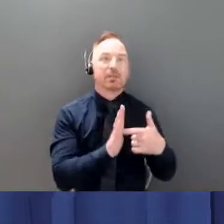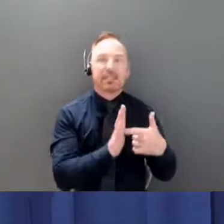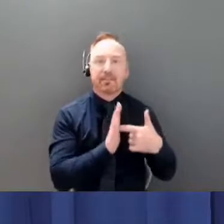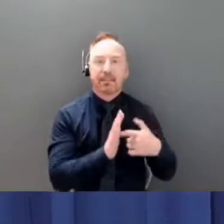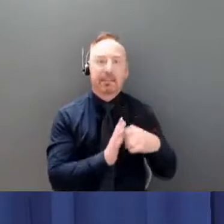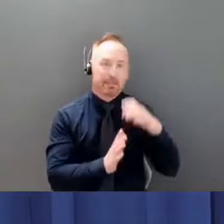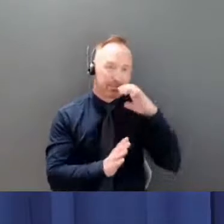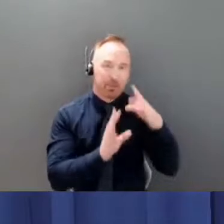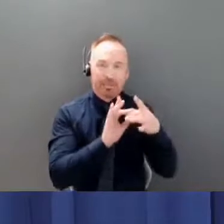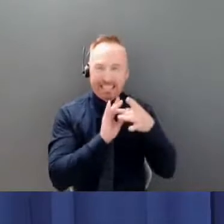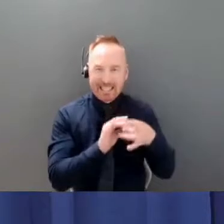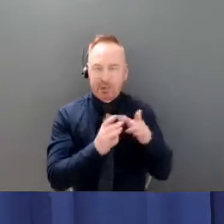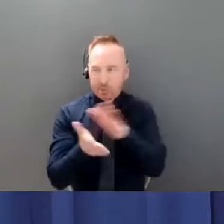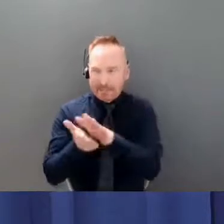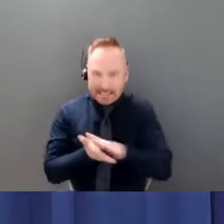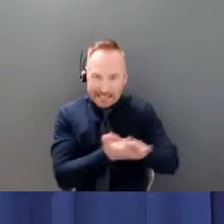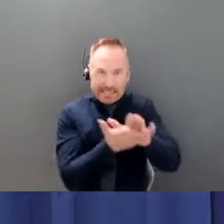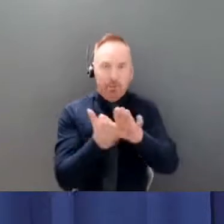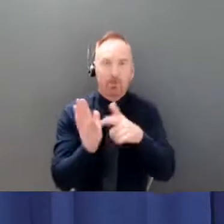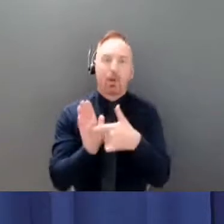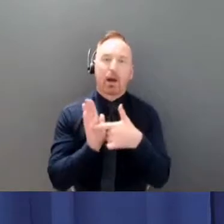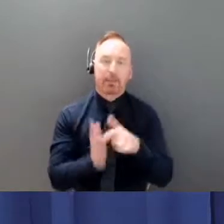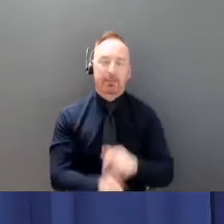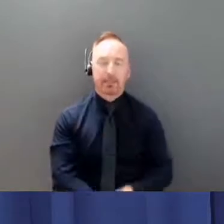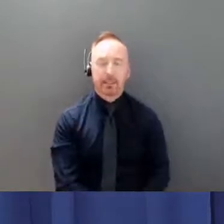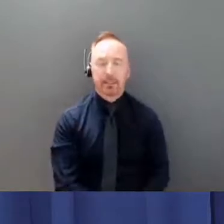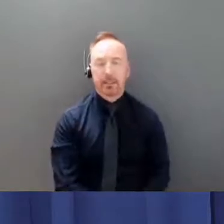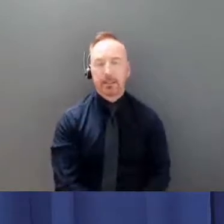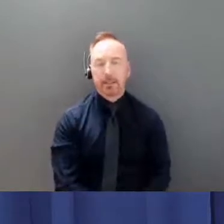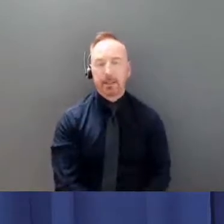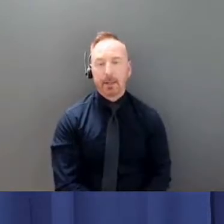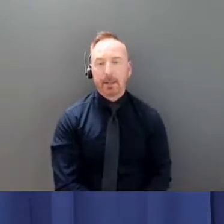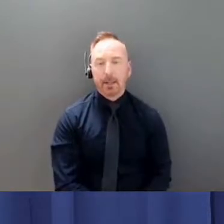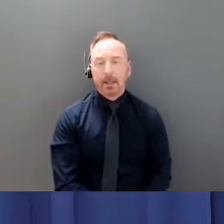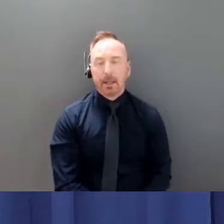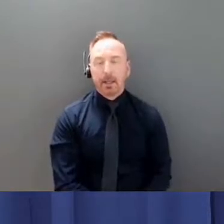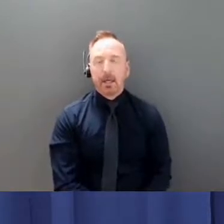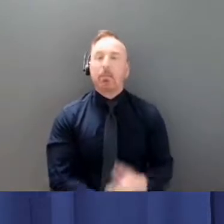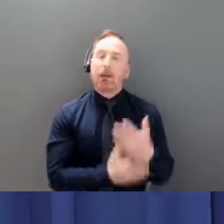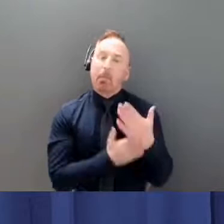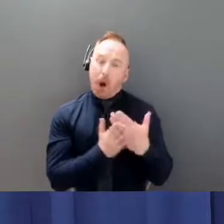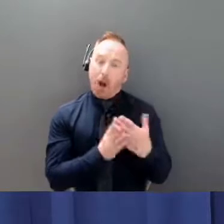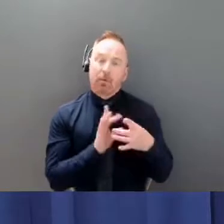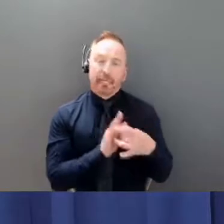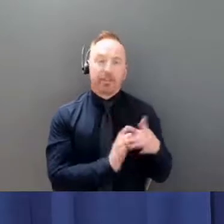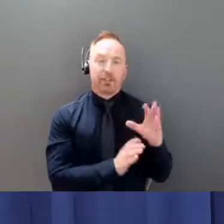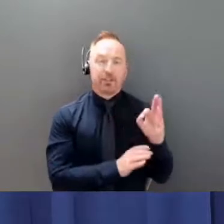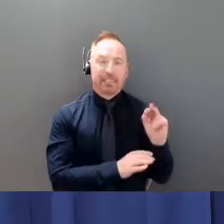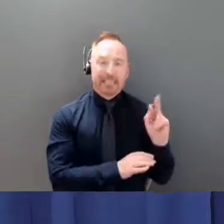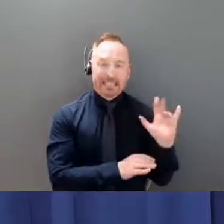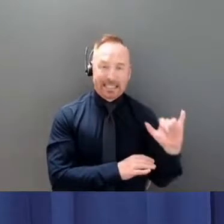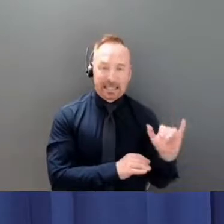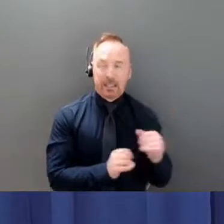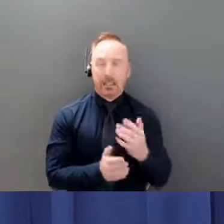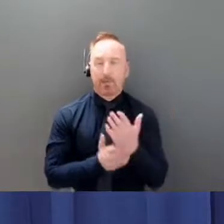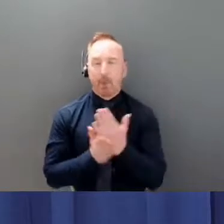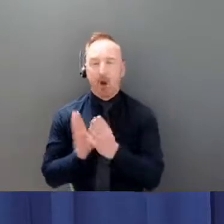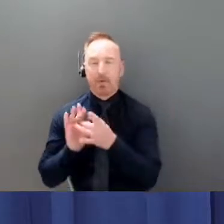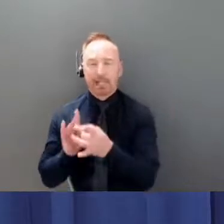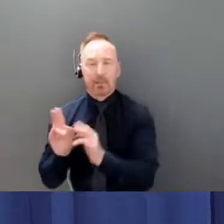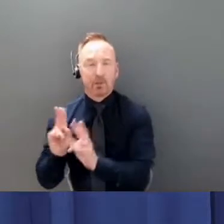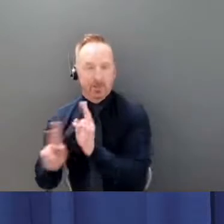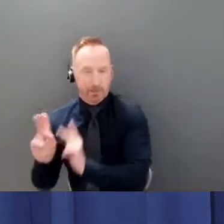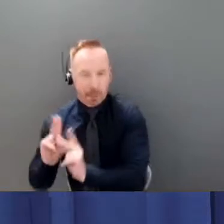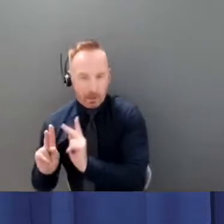facility um but it's really uh it partly this is a facility response and then partly it's a people response so how do we how do we ensure that people